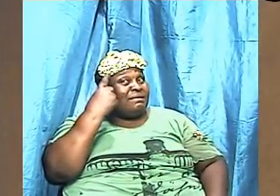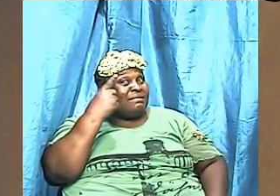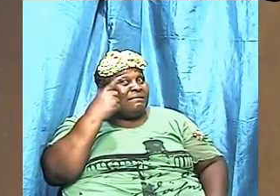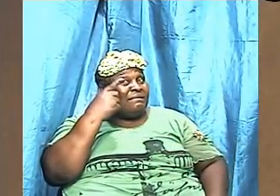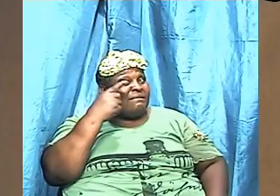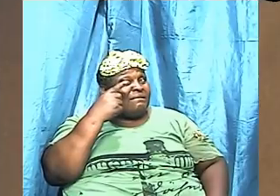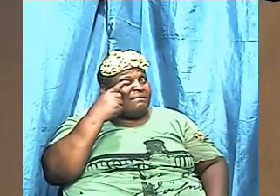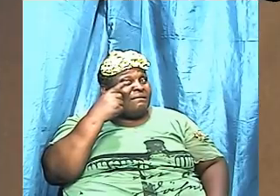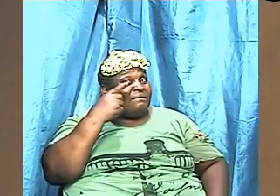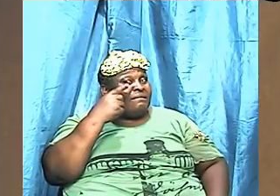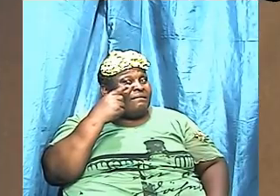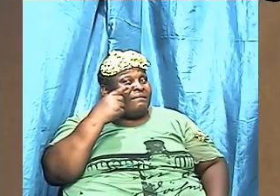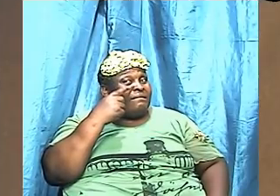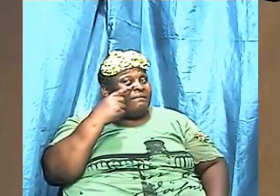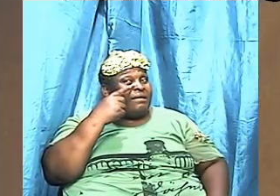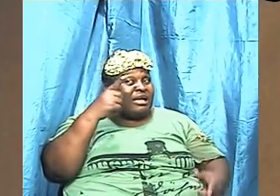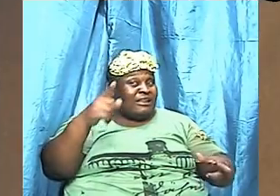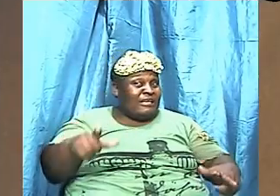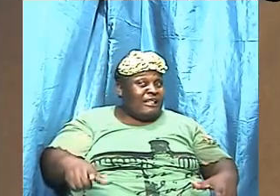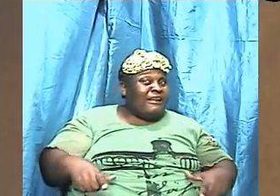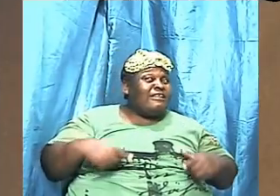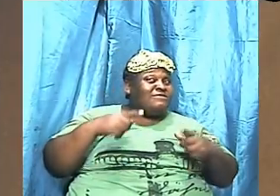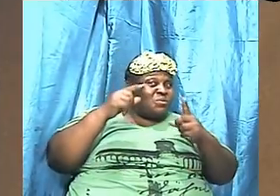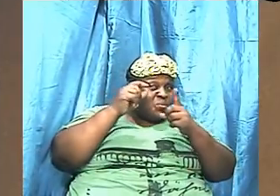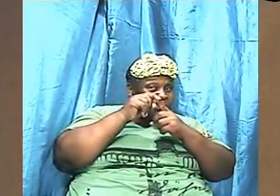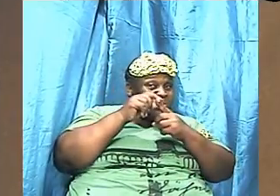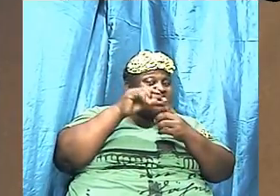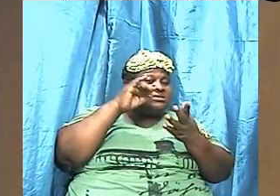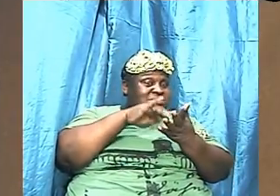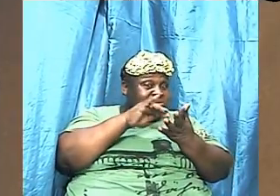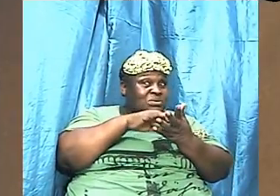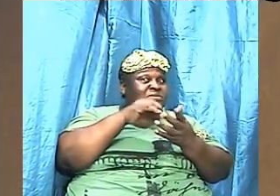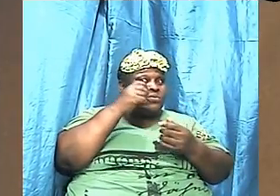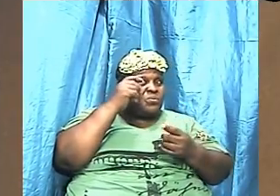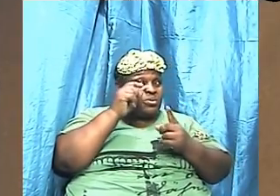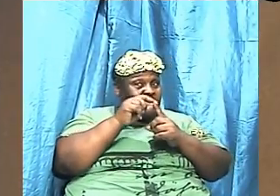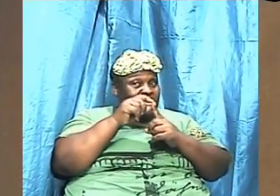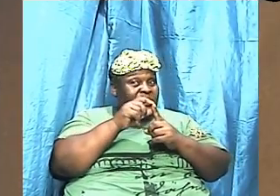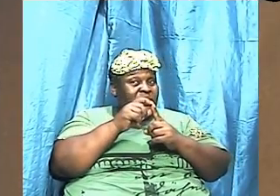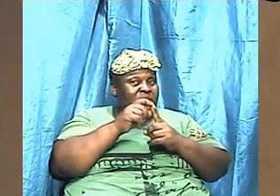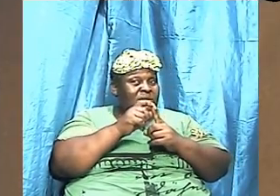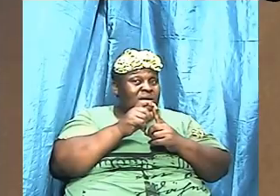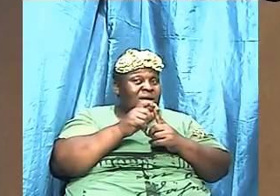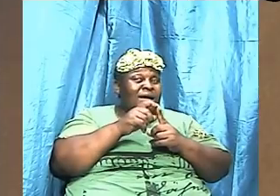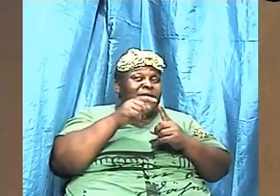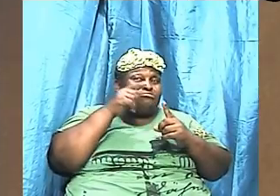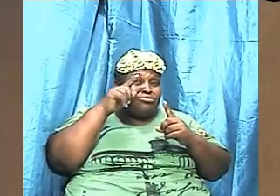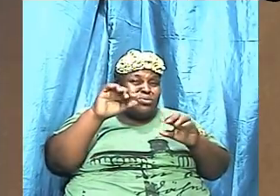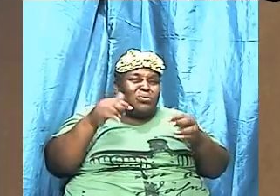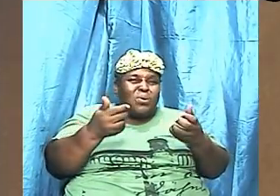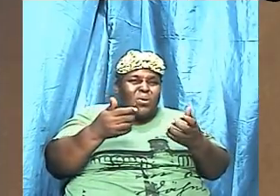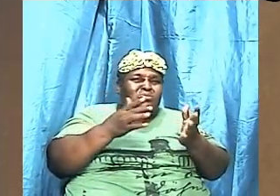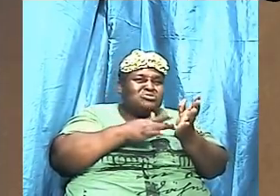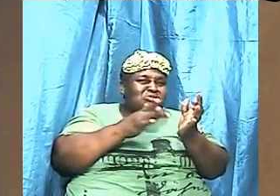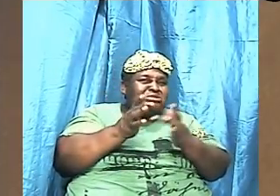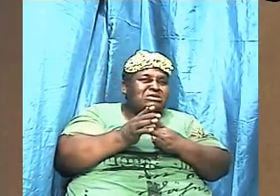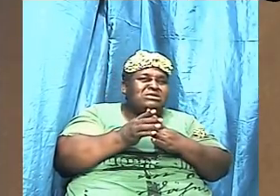the word and look how Jesus dealt with these issues